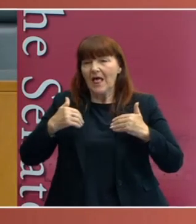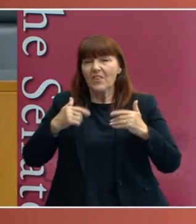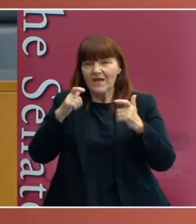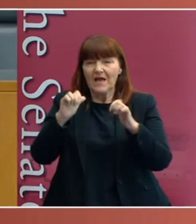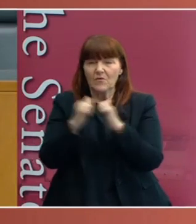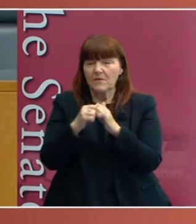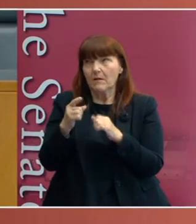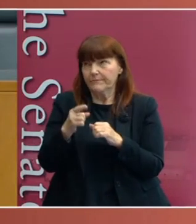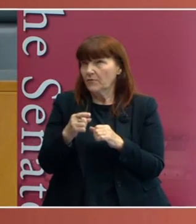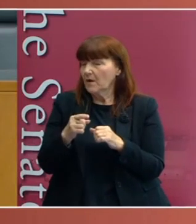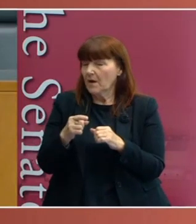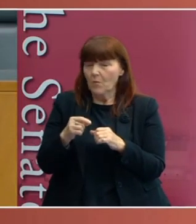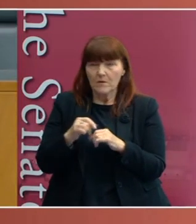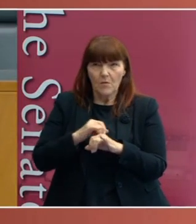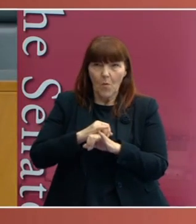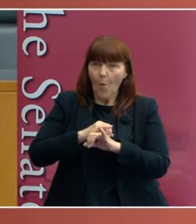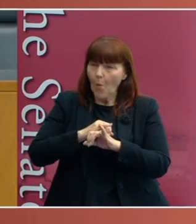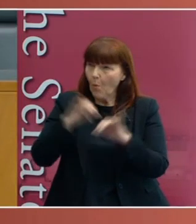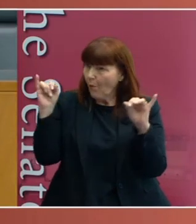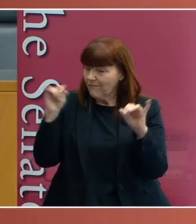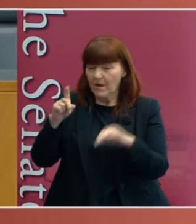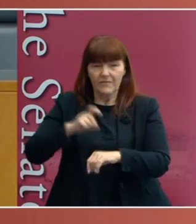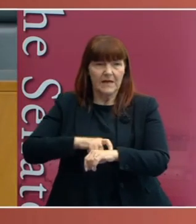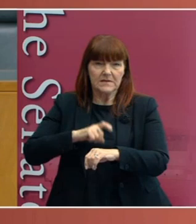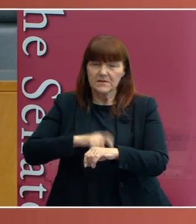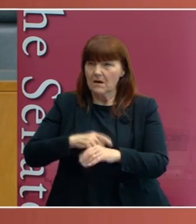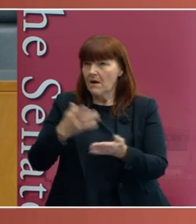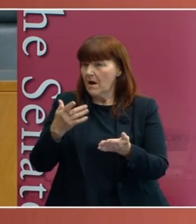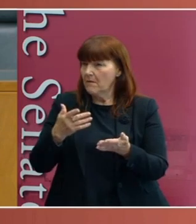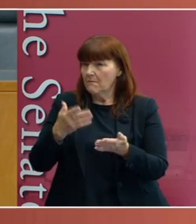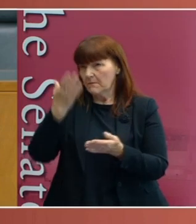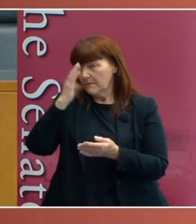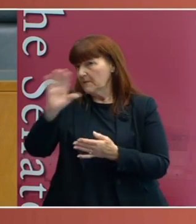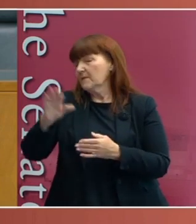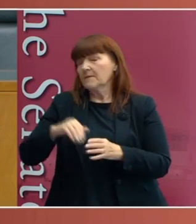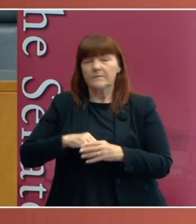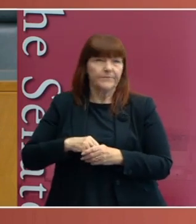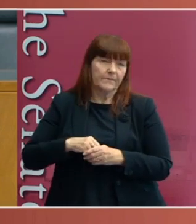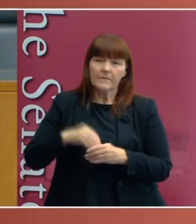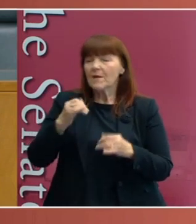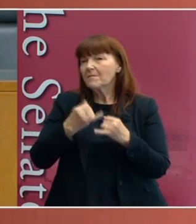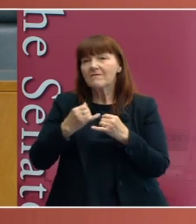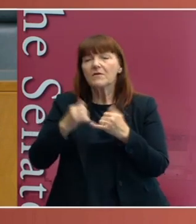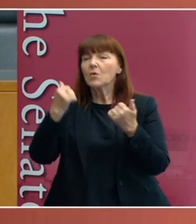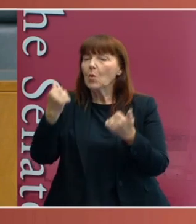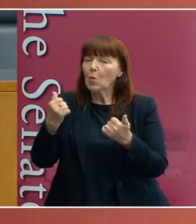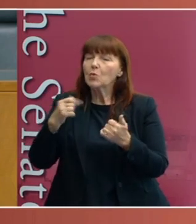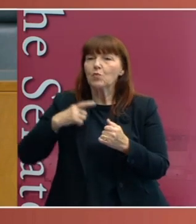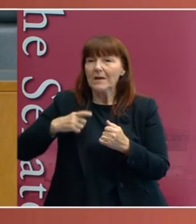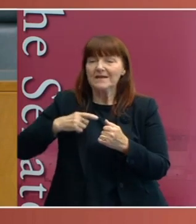me as appalling at the time, and while there may be very good reasons for stopping people